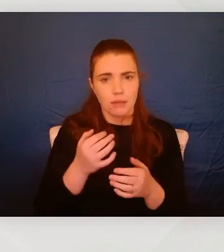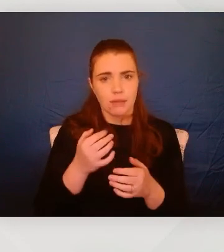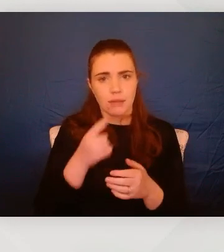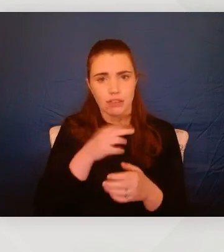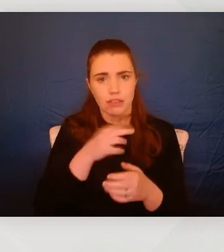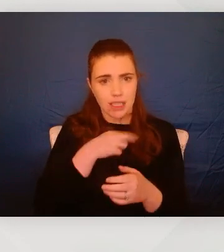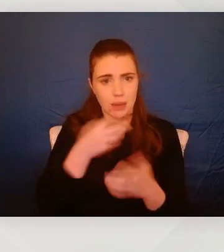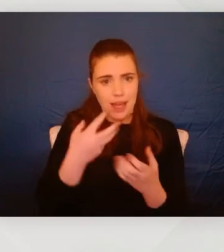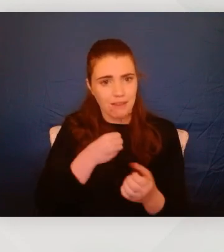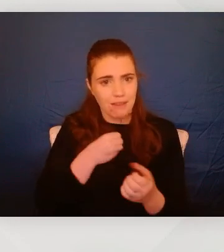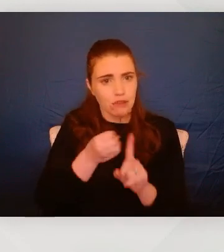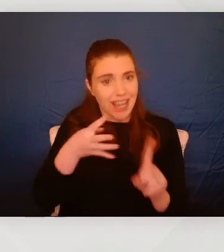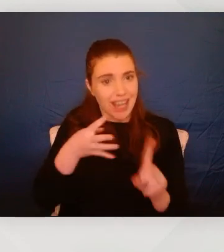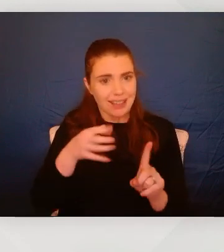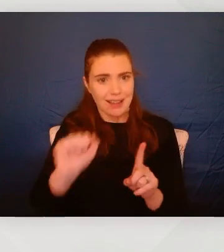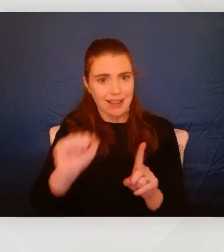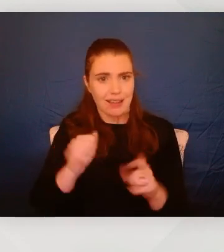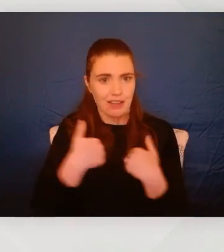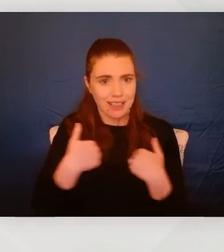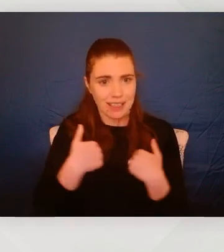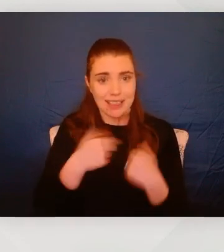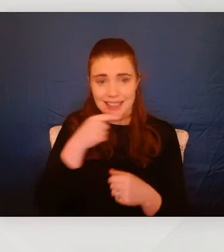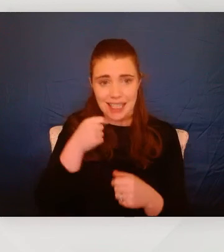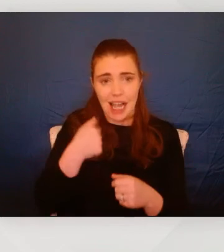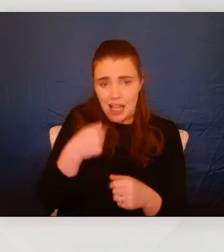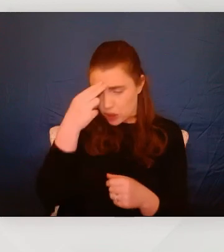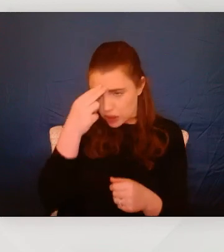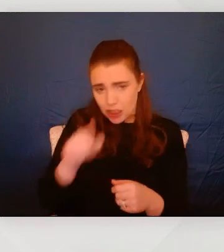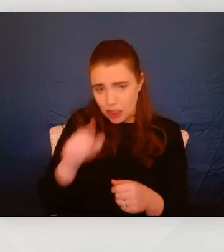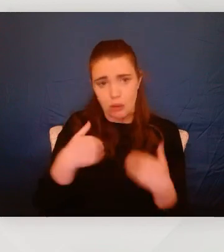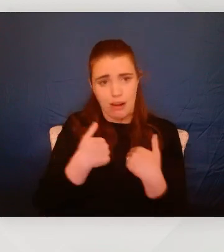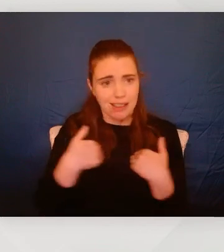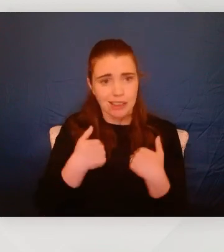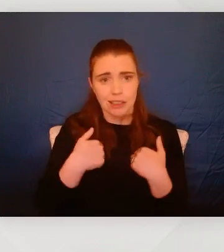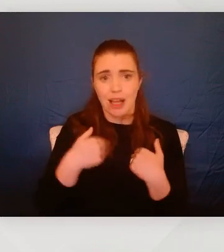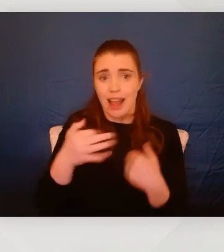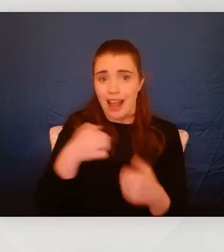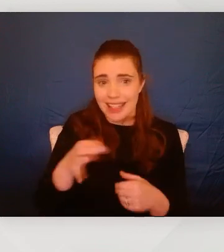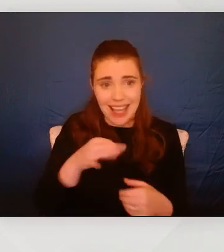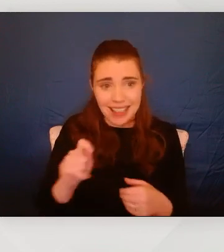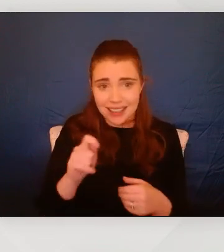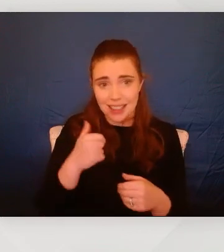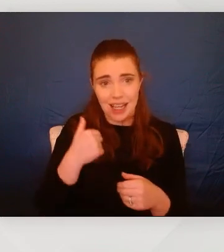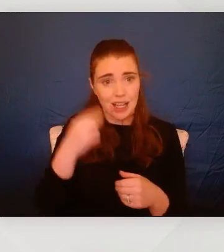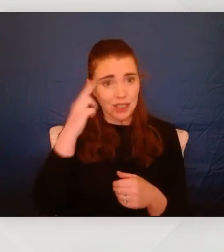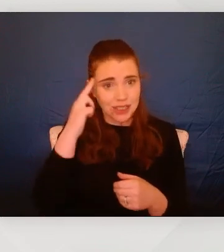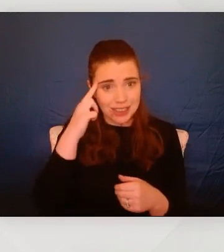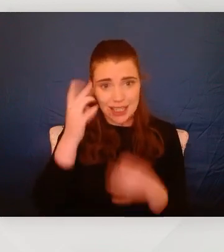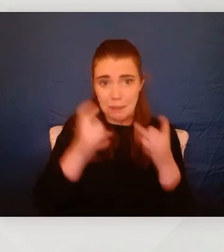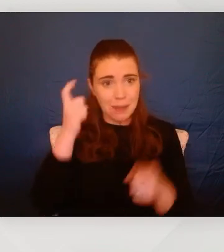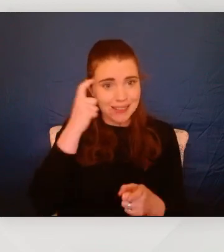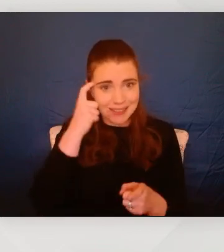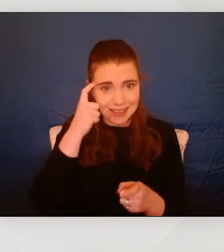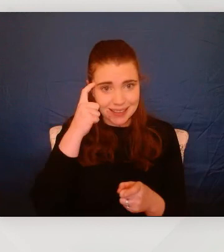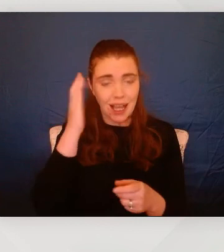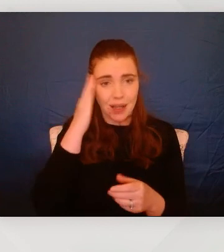recognise where they are and to say, look, I understand how anxious you are. I get it. It makes sense. It's really, really hard. So before